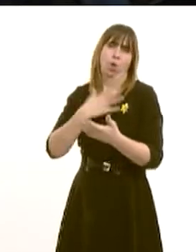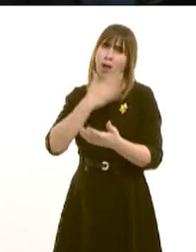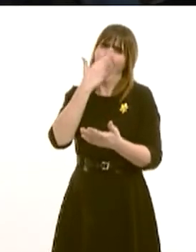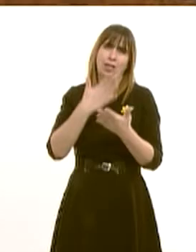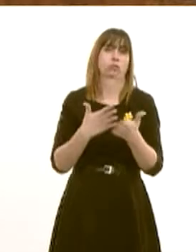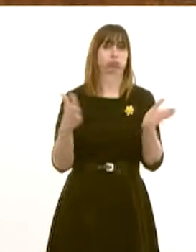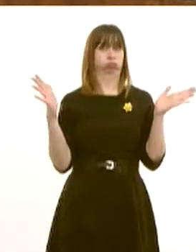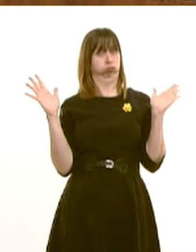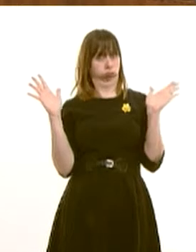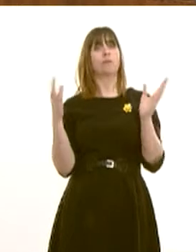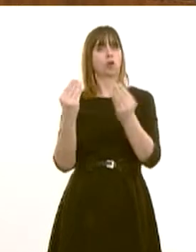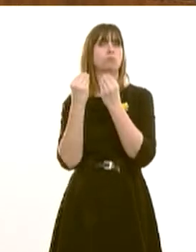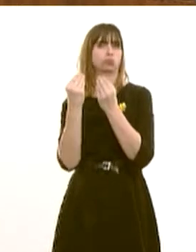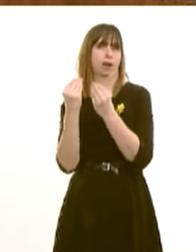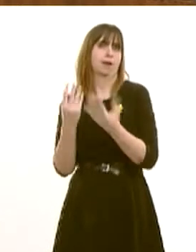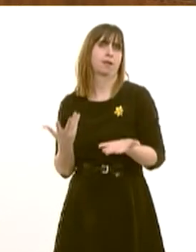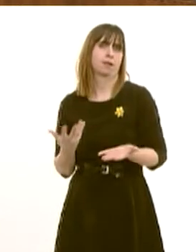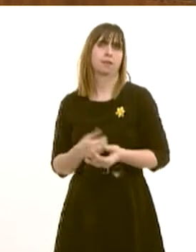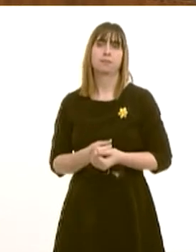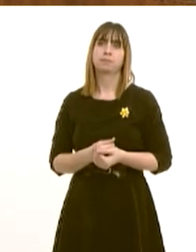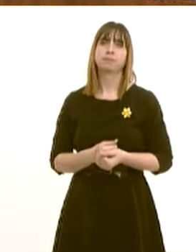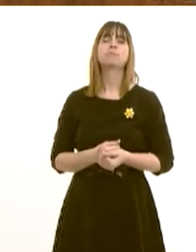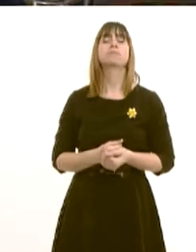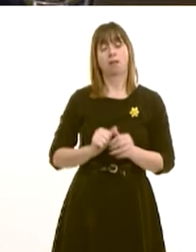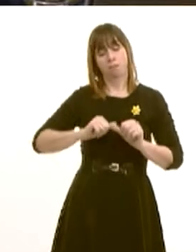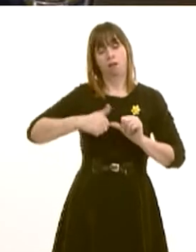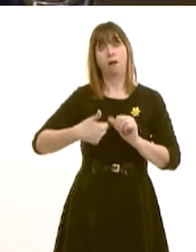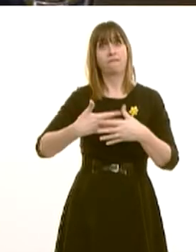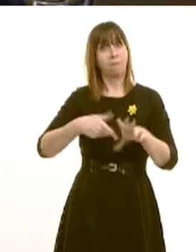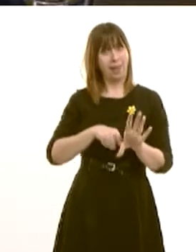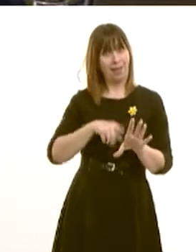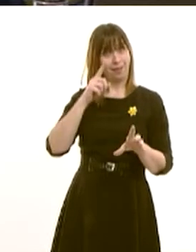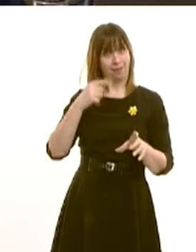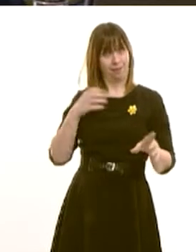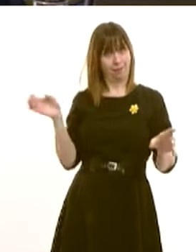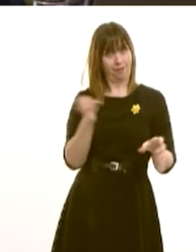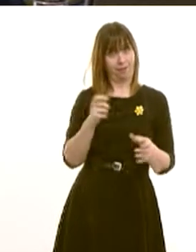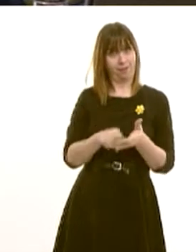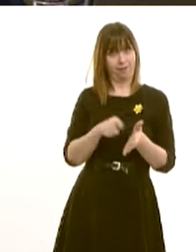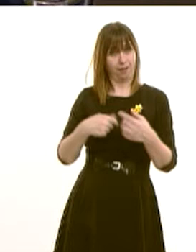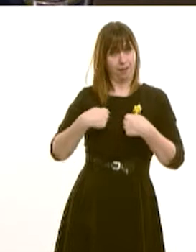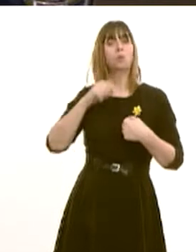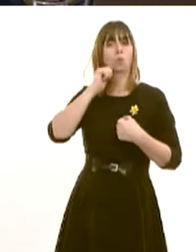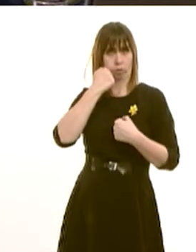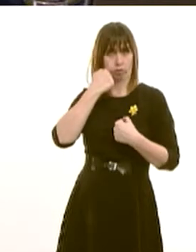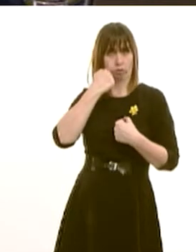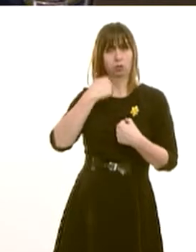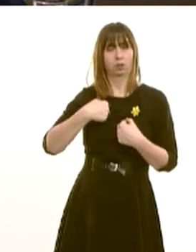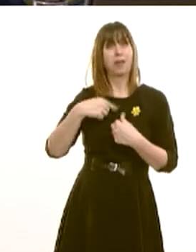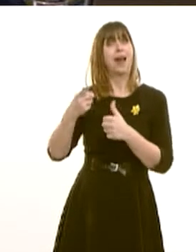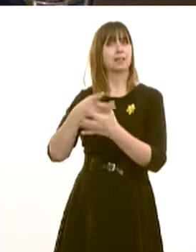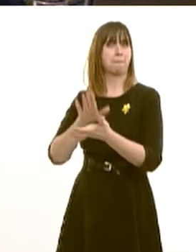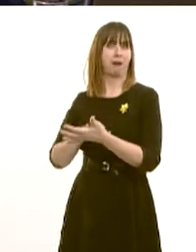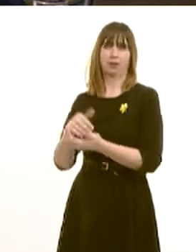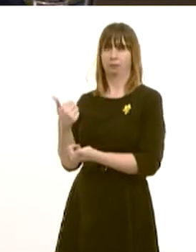of all ages? Well, that is what we intend to do post-May. Aston Martin's mentioned as an example. We have